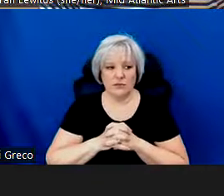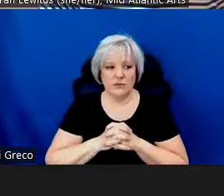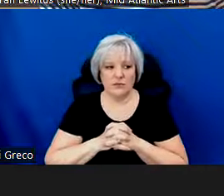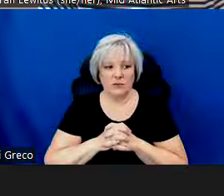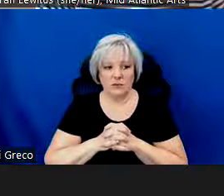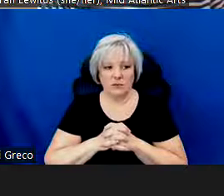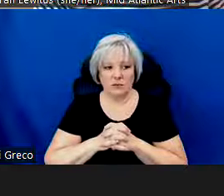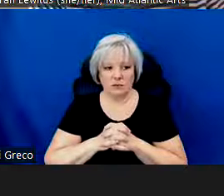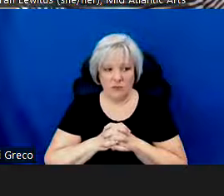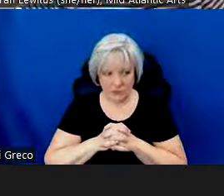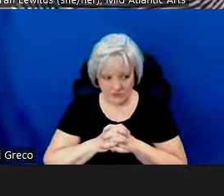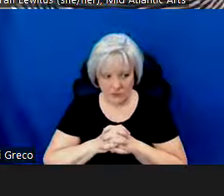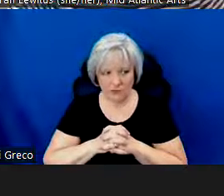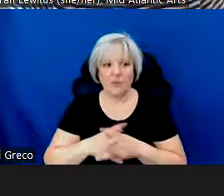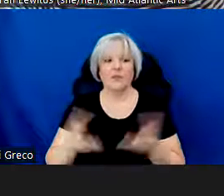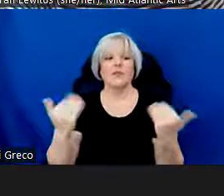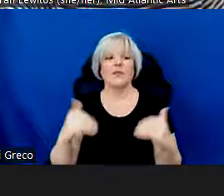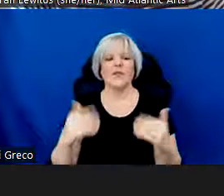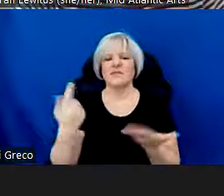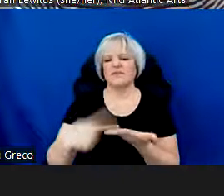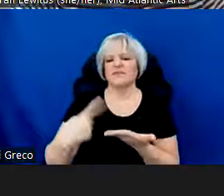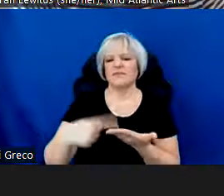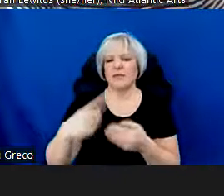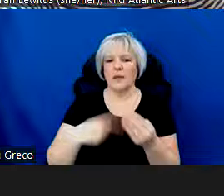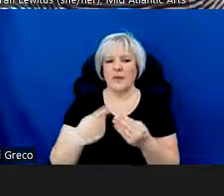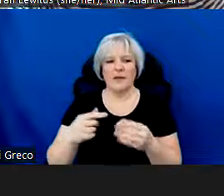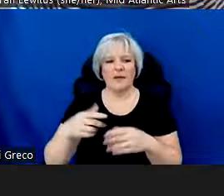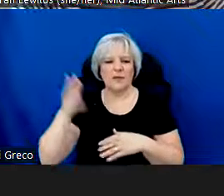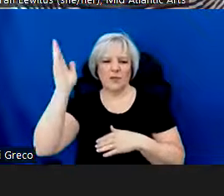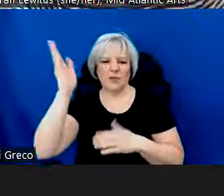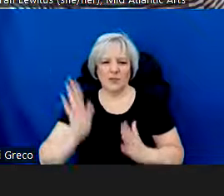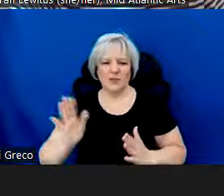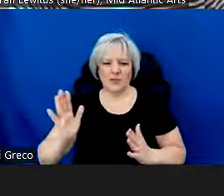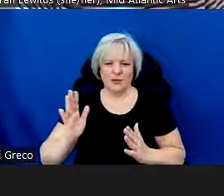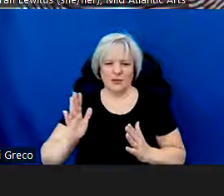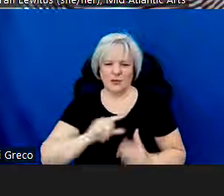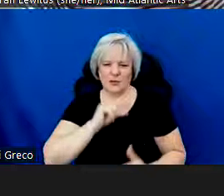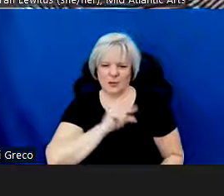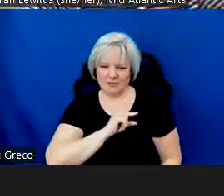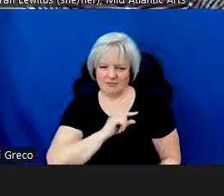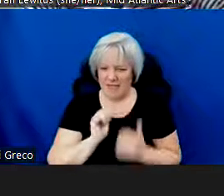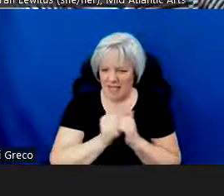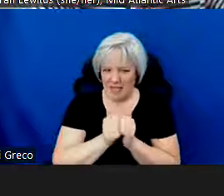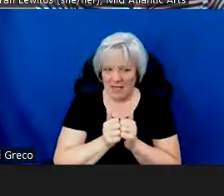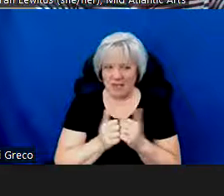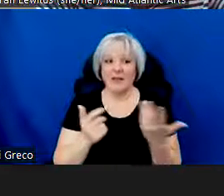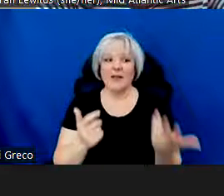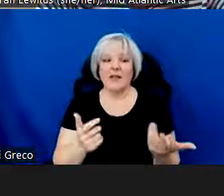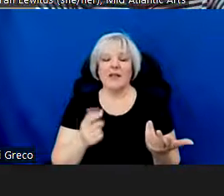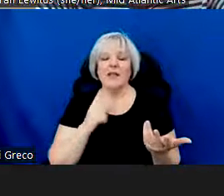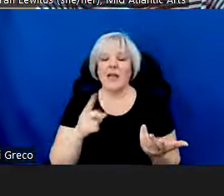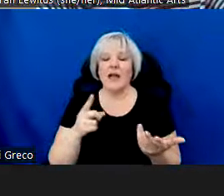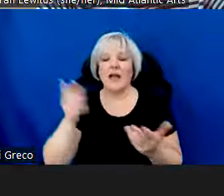And next, let's talk about presenter eligibility. Special Presenter Initiatives is a